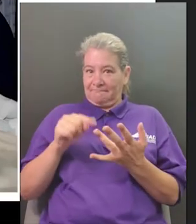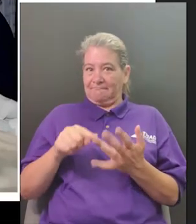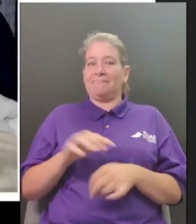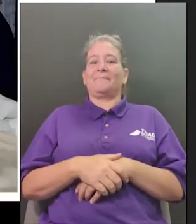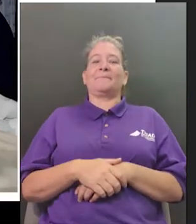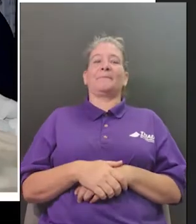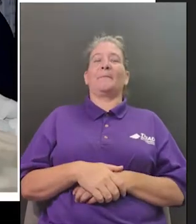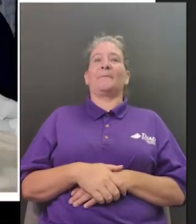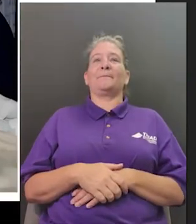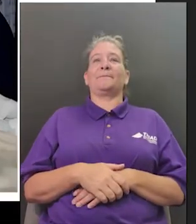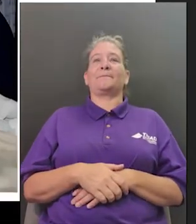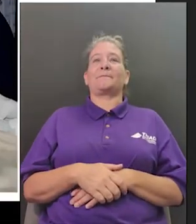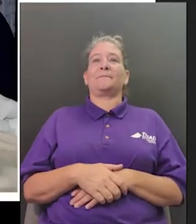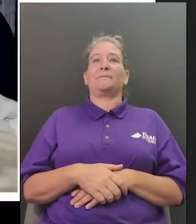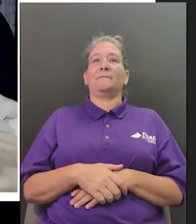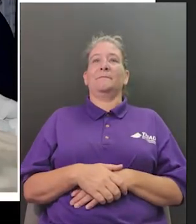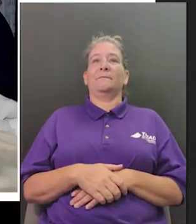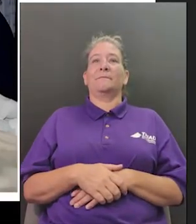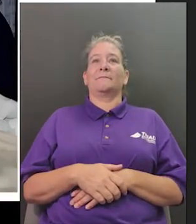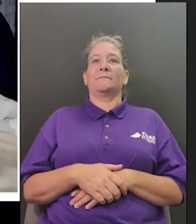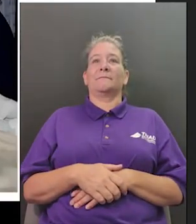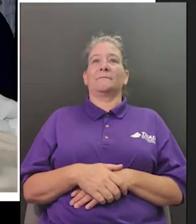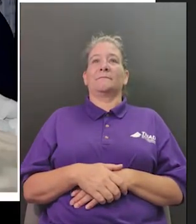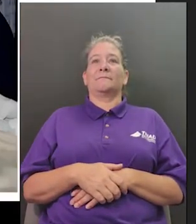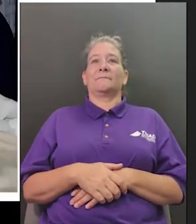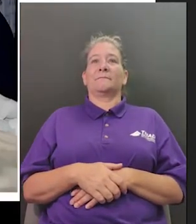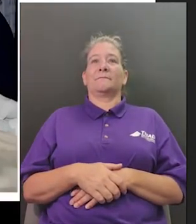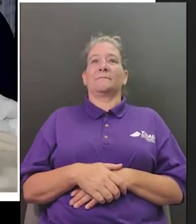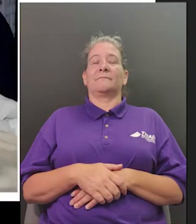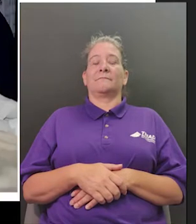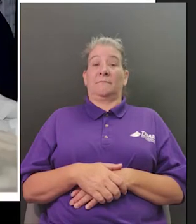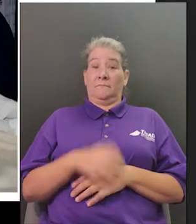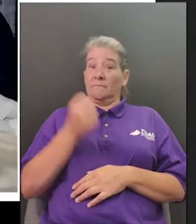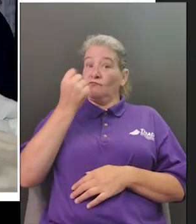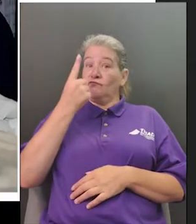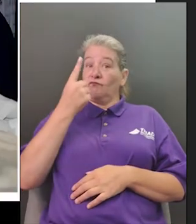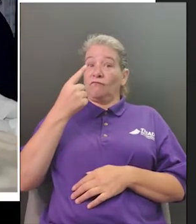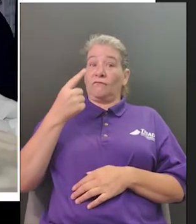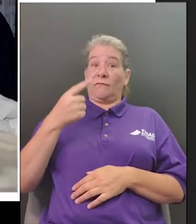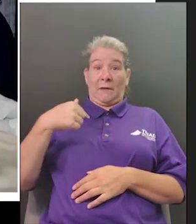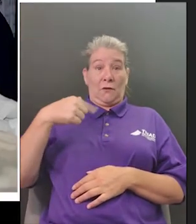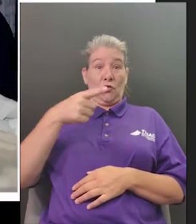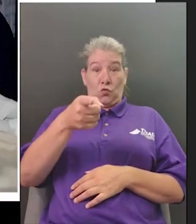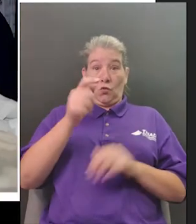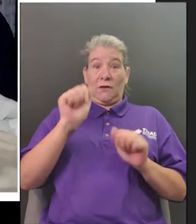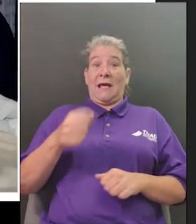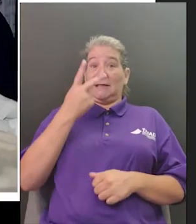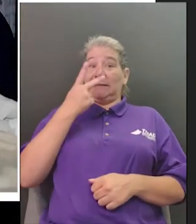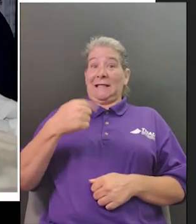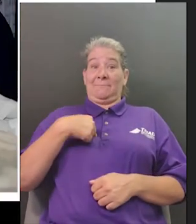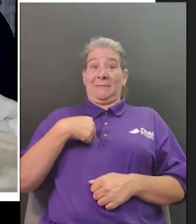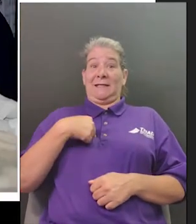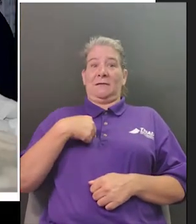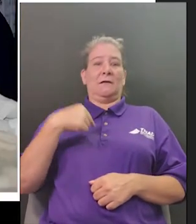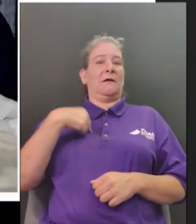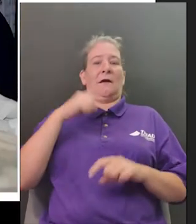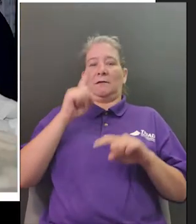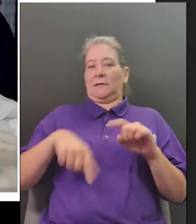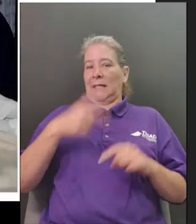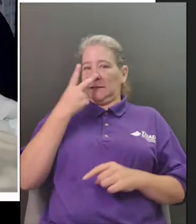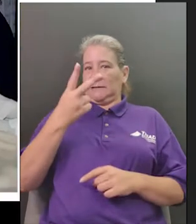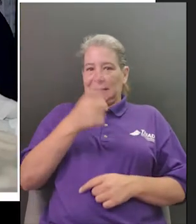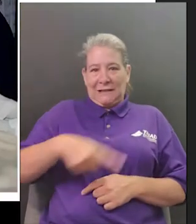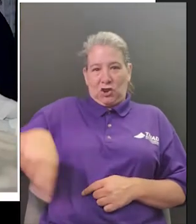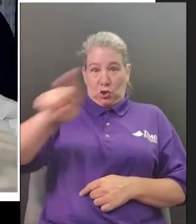which means you can see me but i can't see you but i also have some questions for you